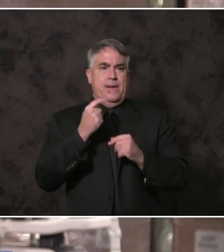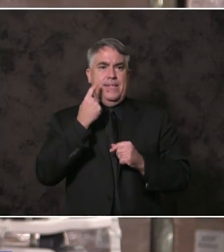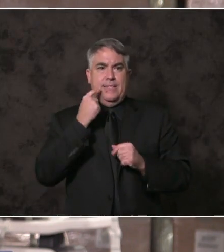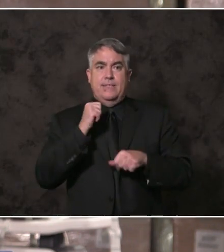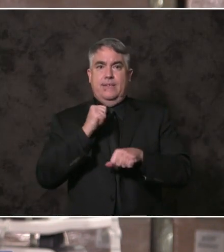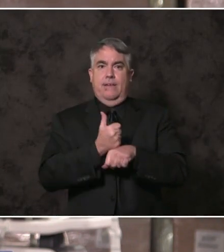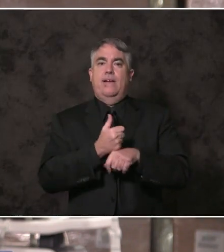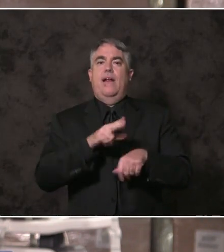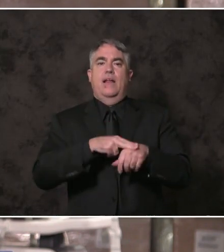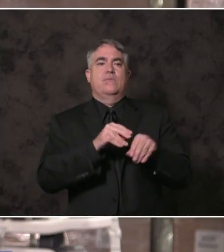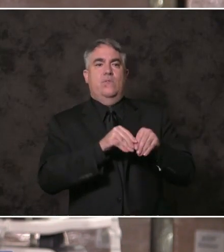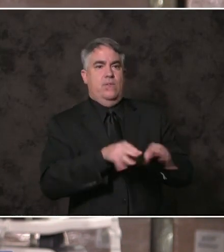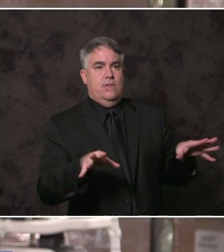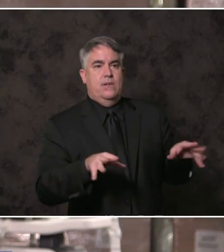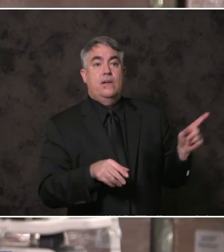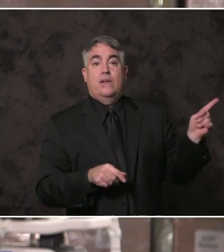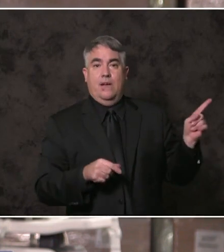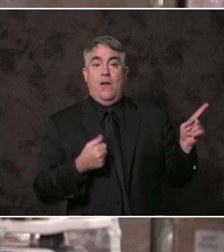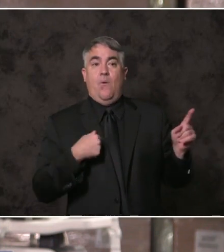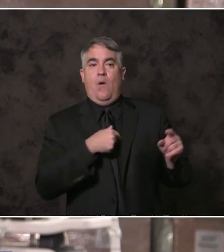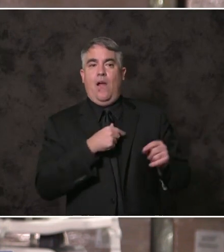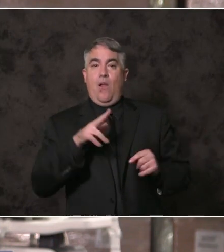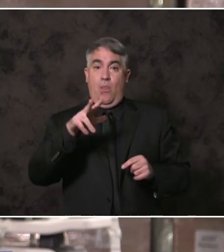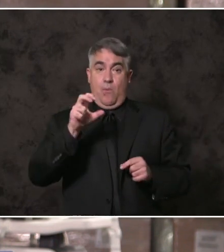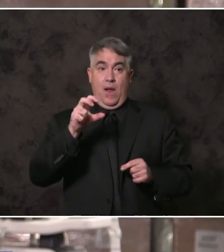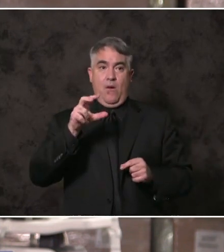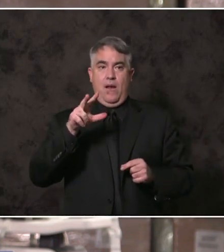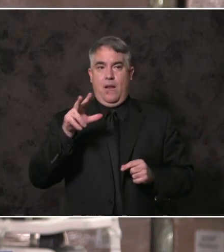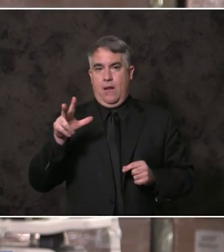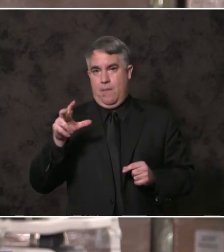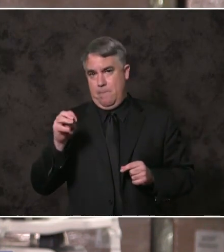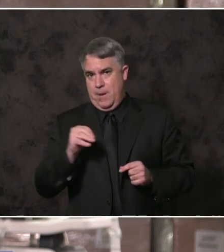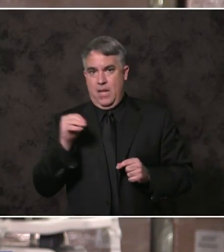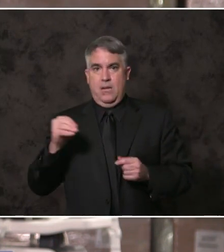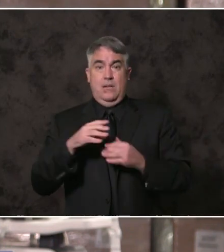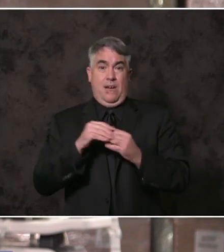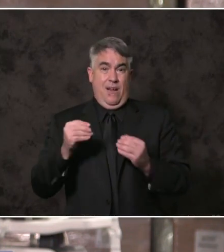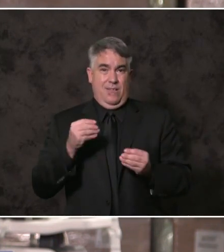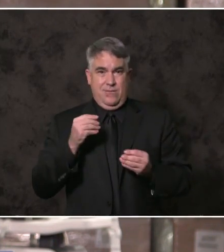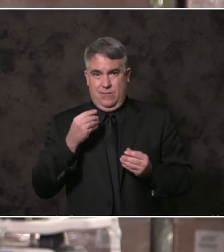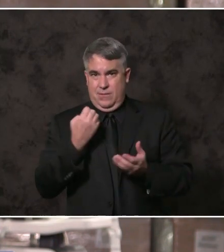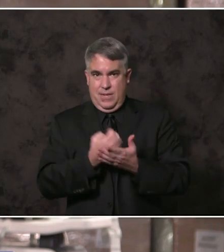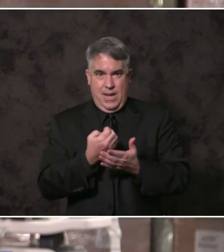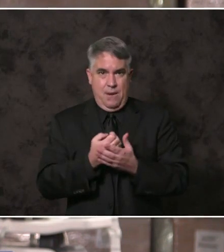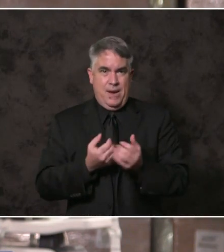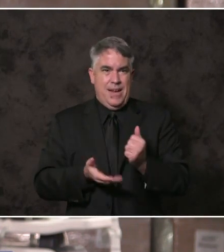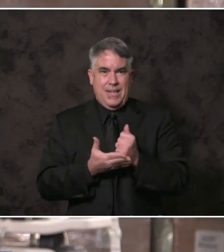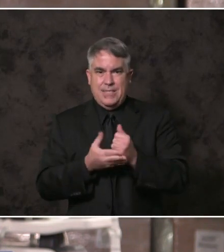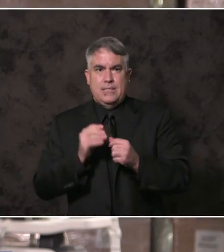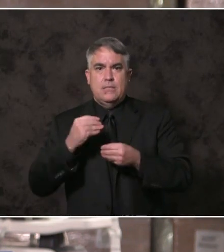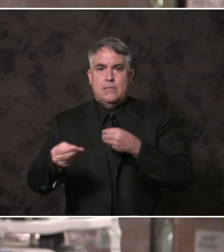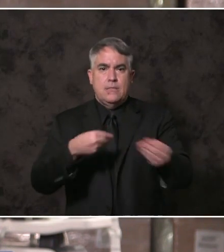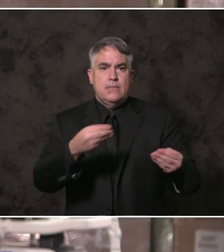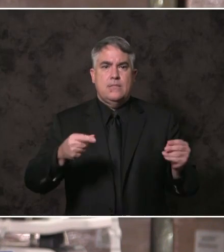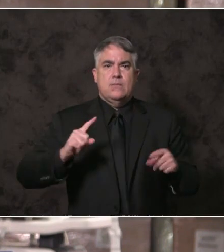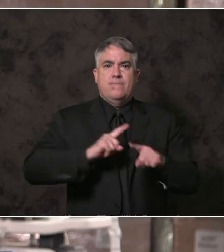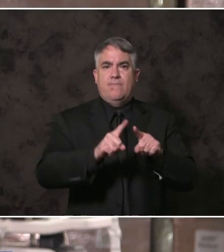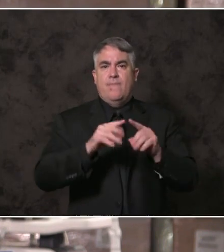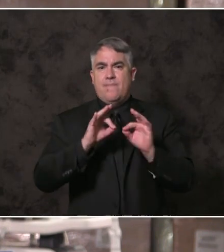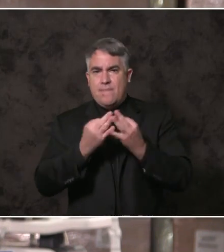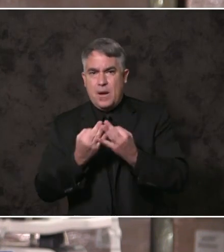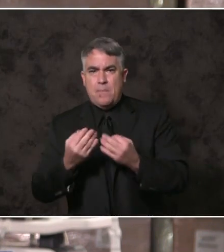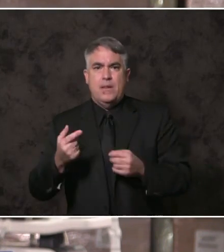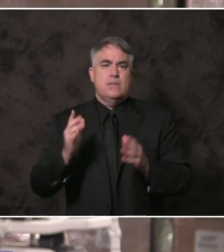We're delivering over $300 million in economic aid to families, small businesses, and nonprofits. Yet it